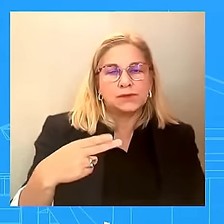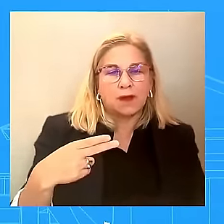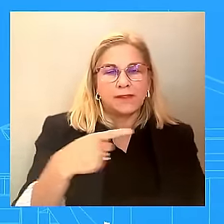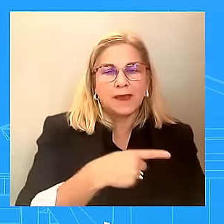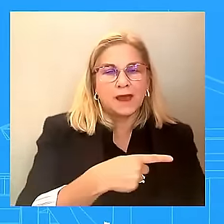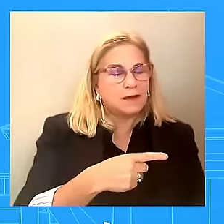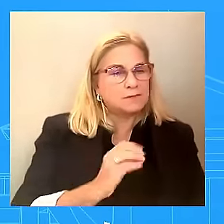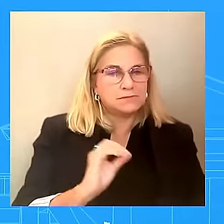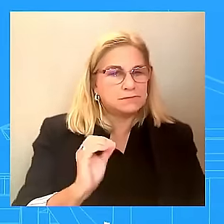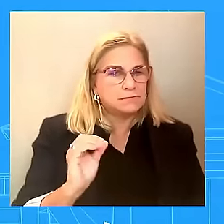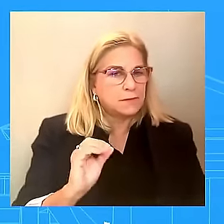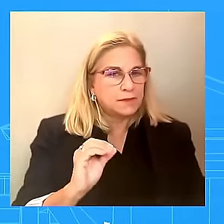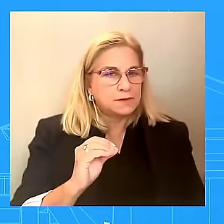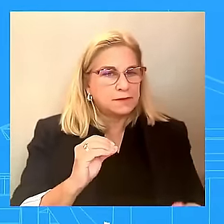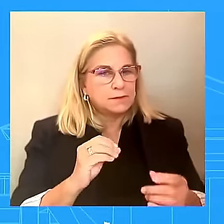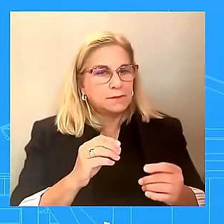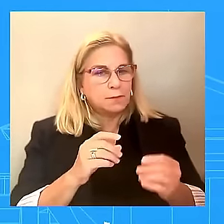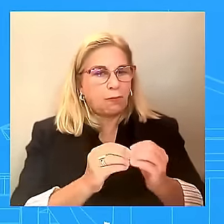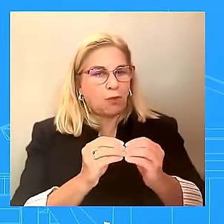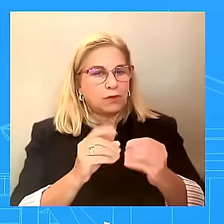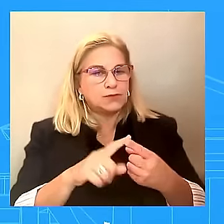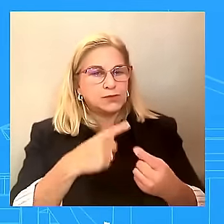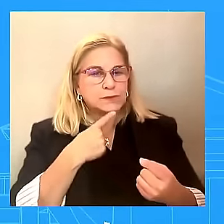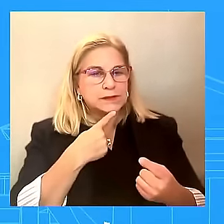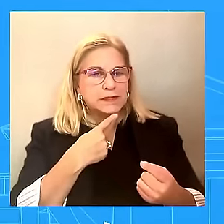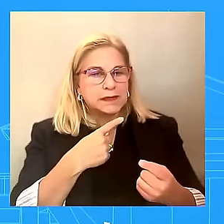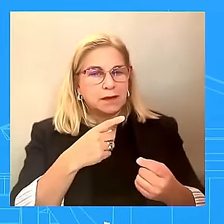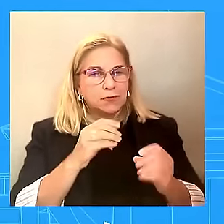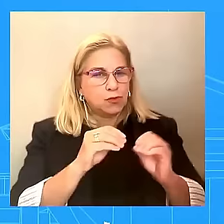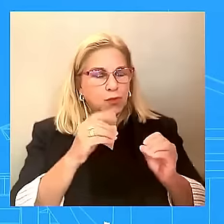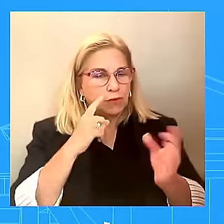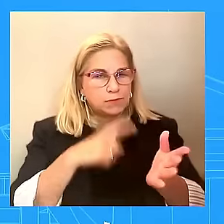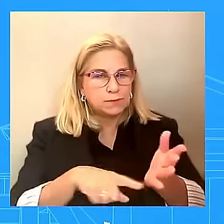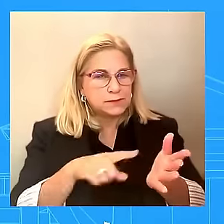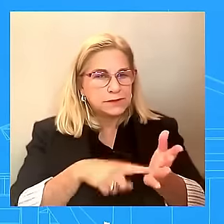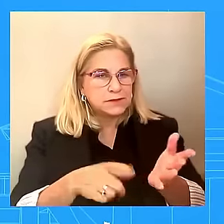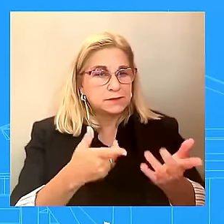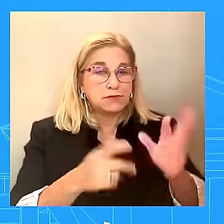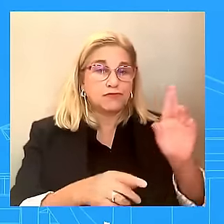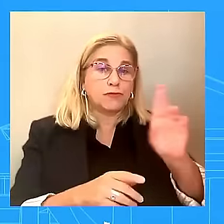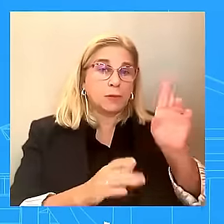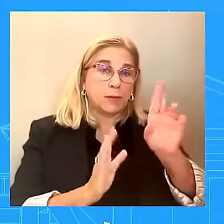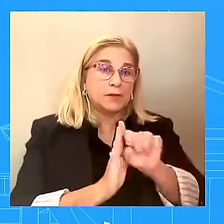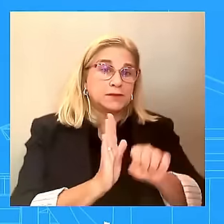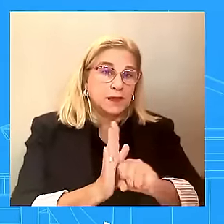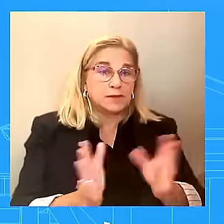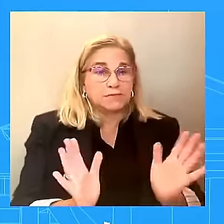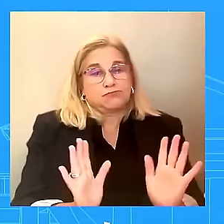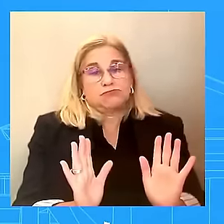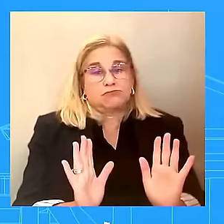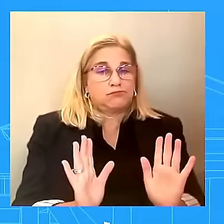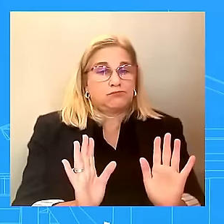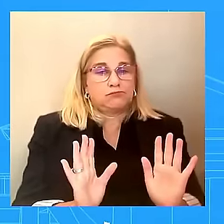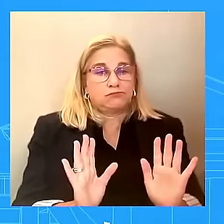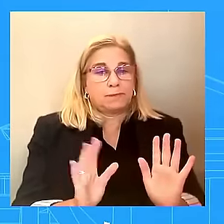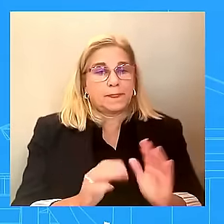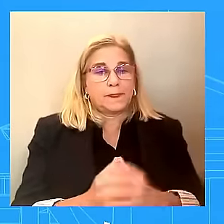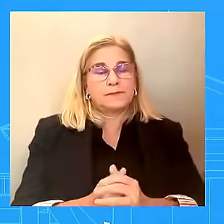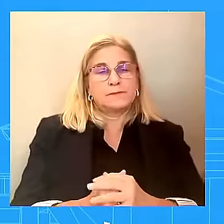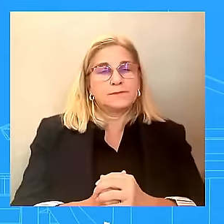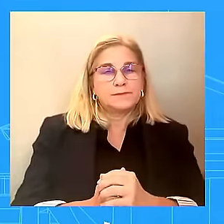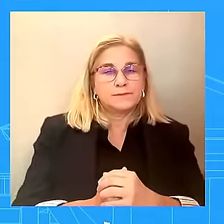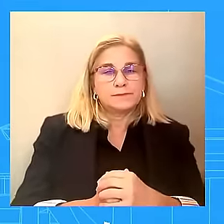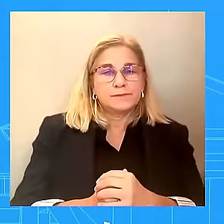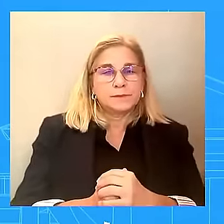when we went to a Republican state. We didn't. On the gun event today, what kind of gun does the Vice